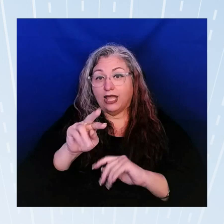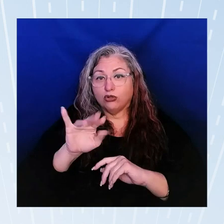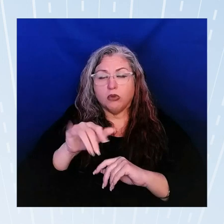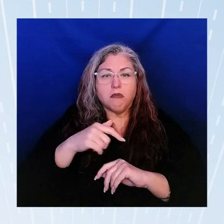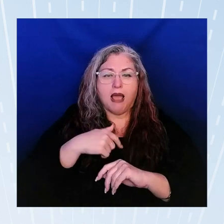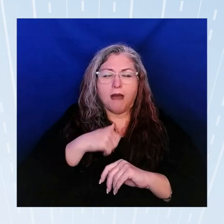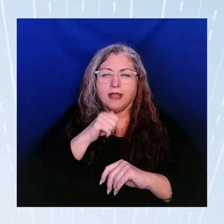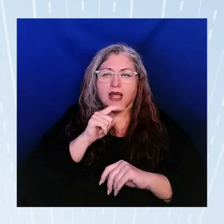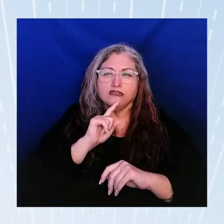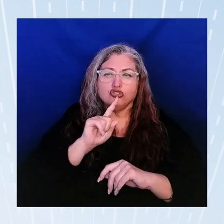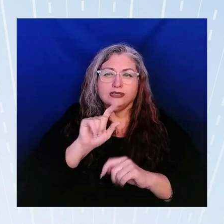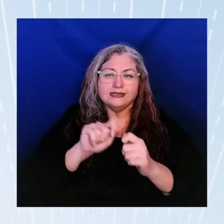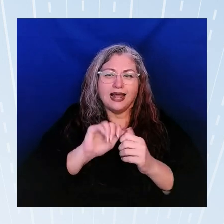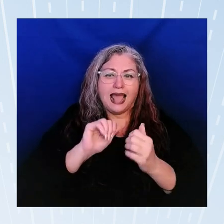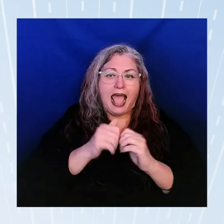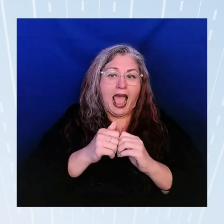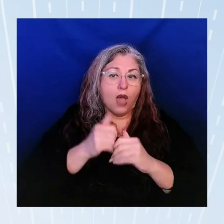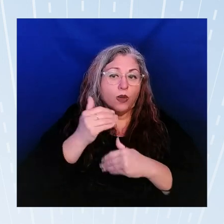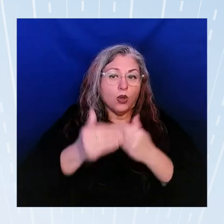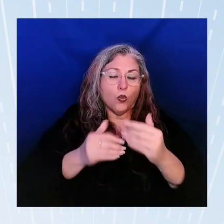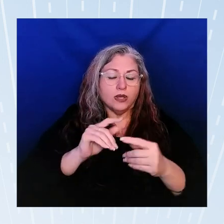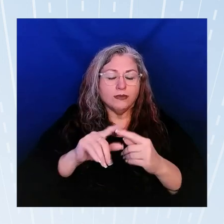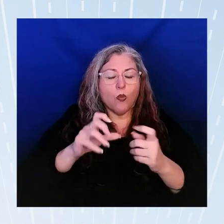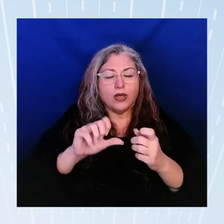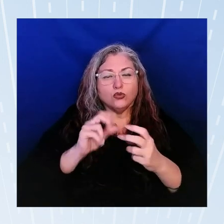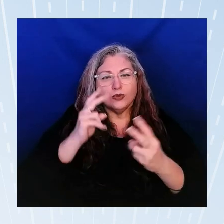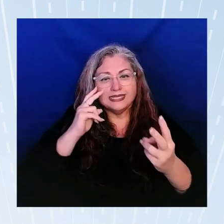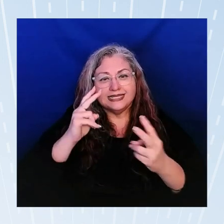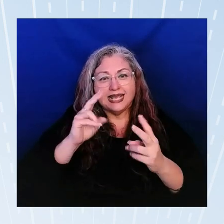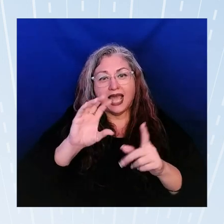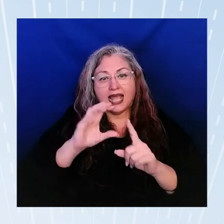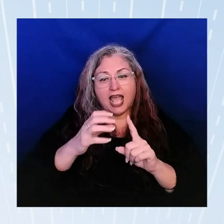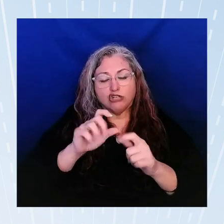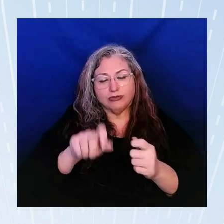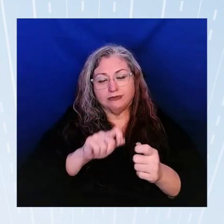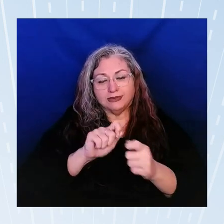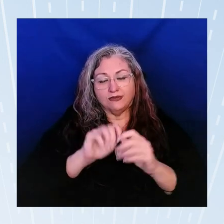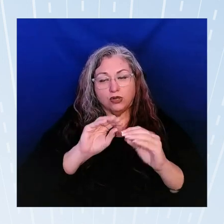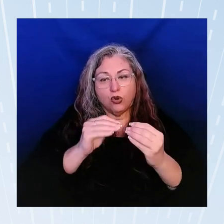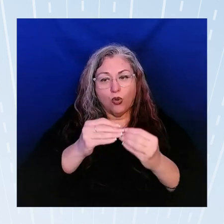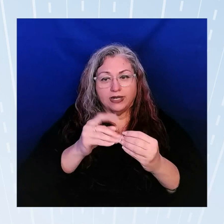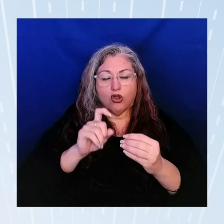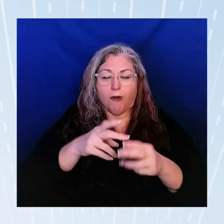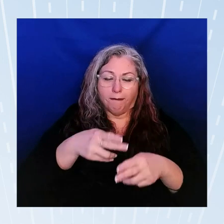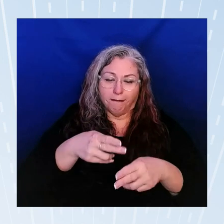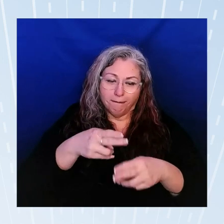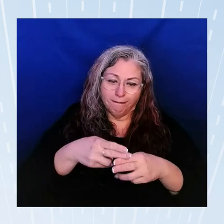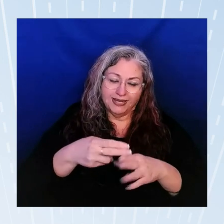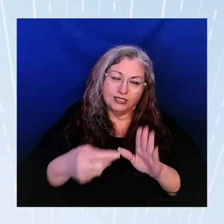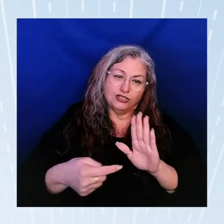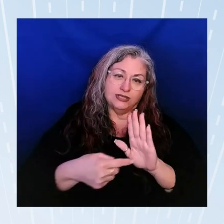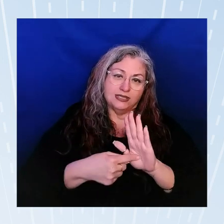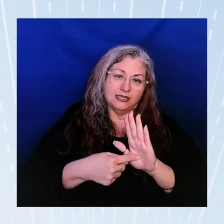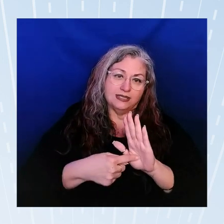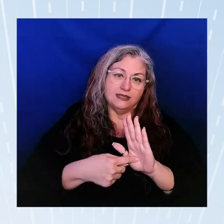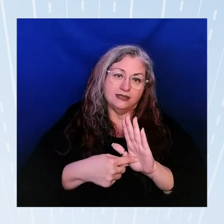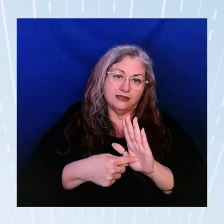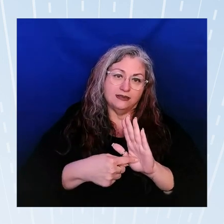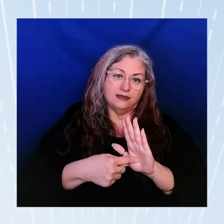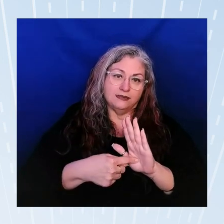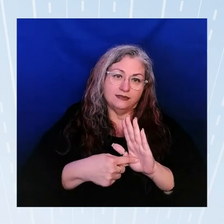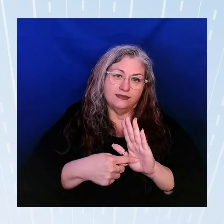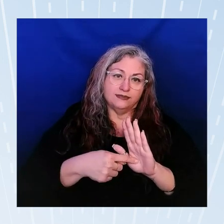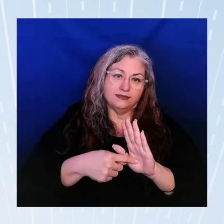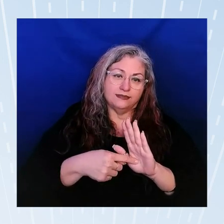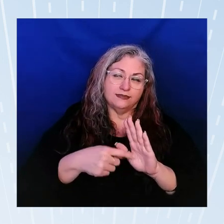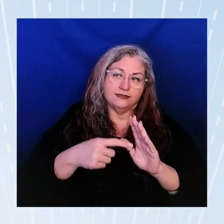mechanism of how it works okay but just wanting to see that culturally specific organizations are are um i don't want to use the